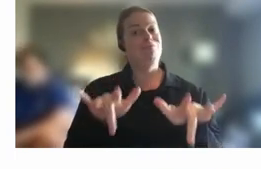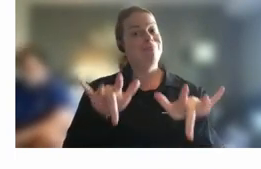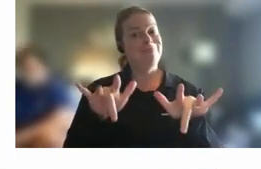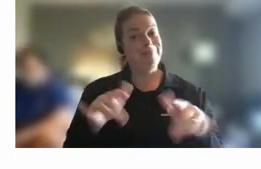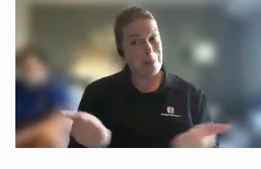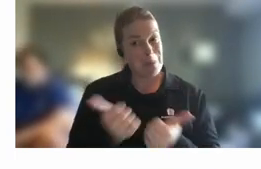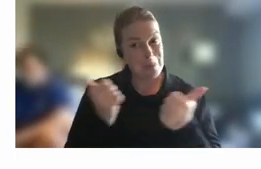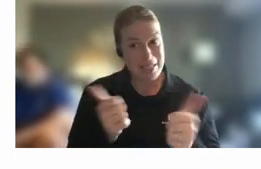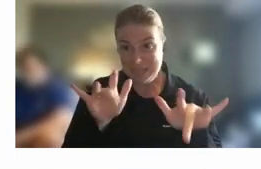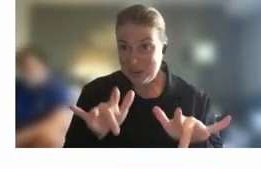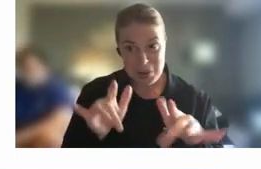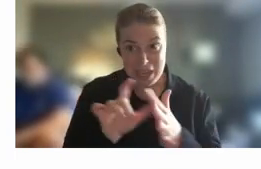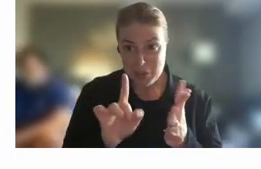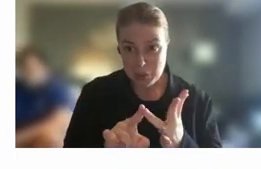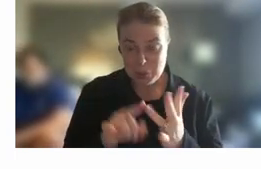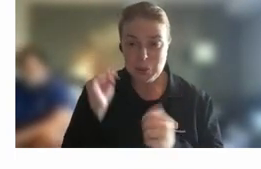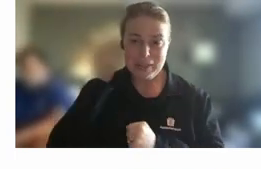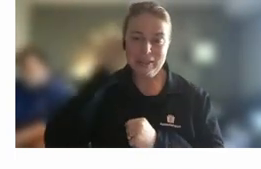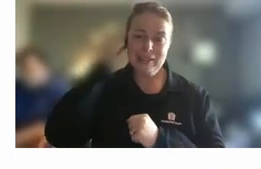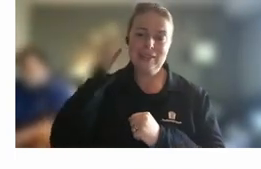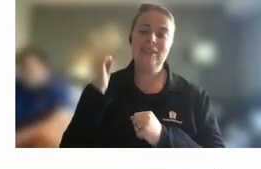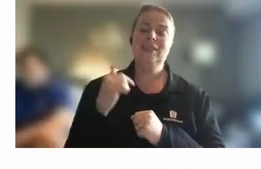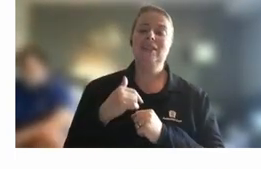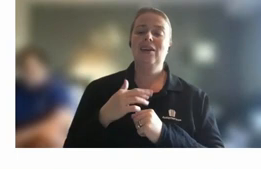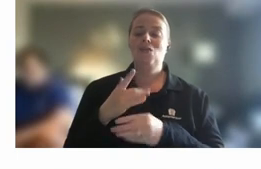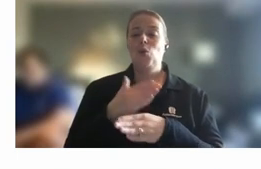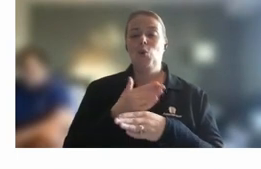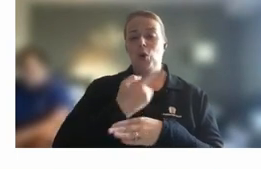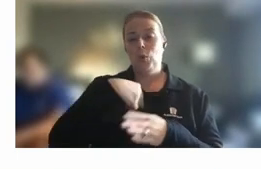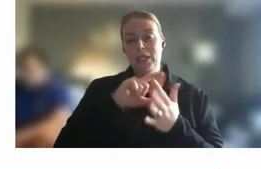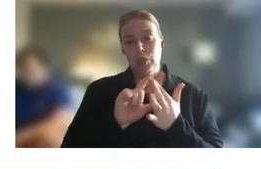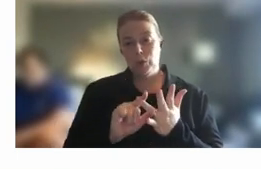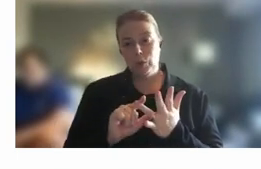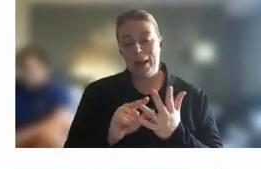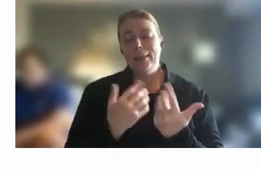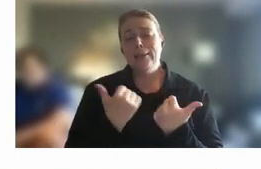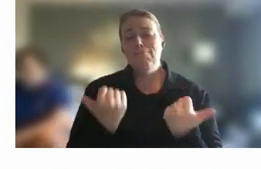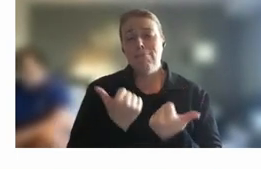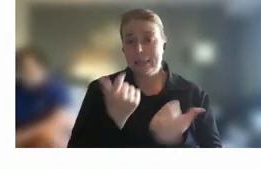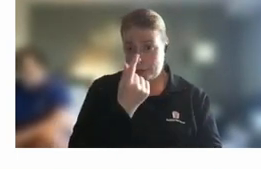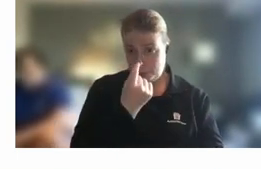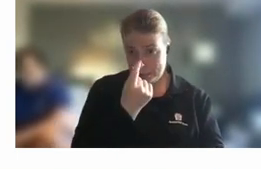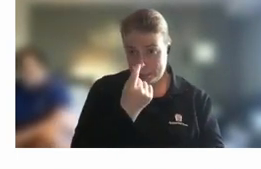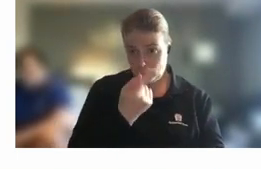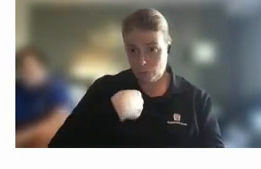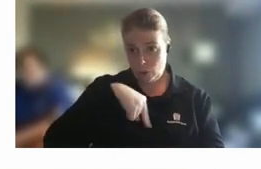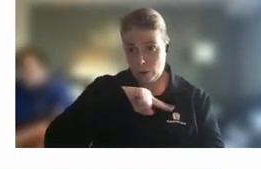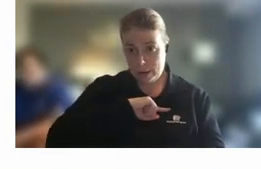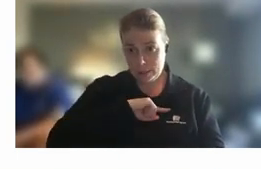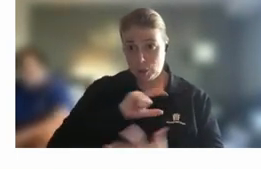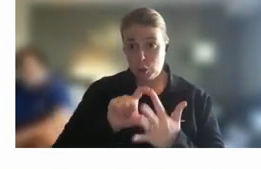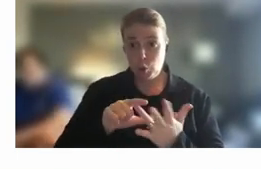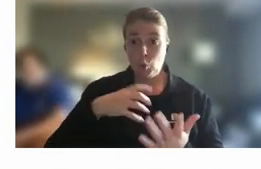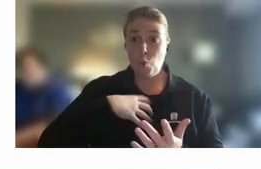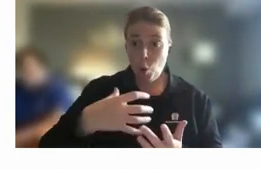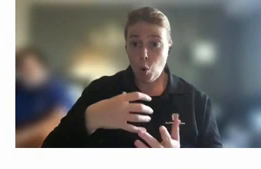not going anywhere um in terms of the work that we do and there's a lot so much potential um for us to to do more and to do better